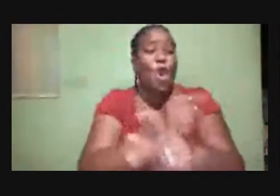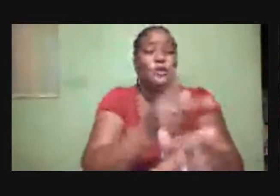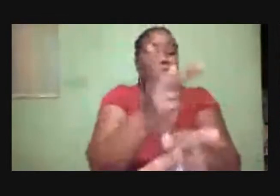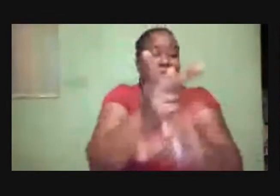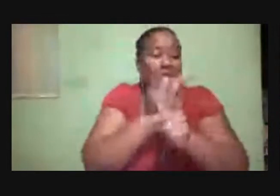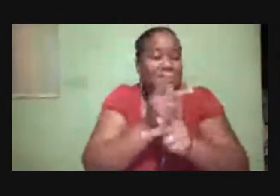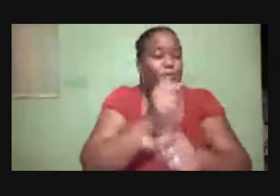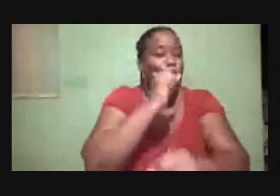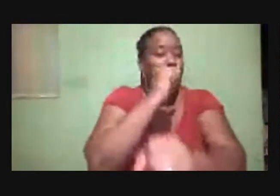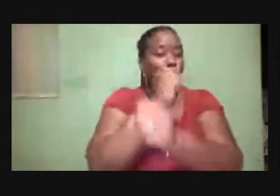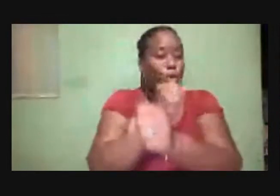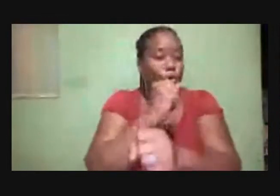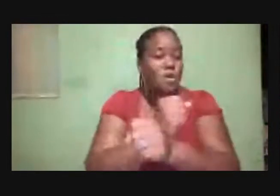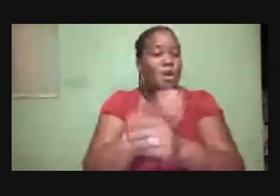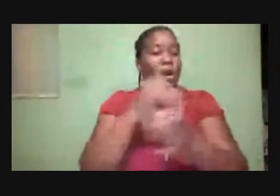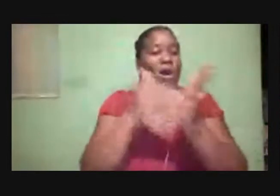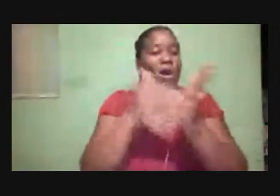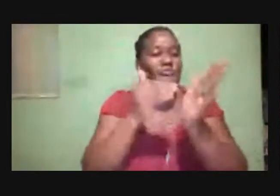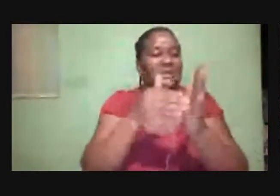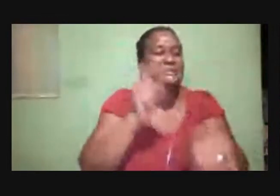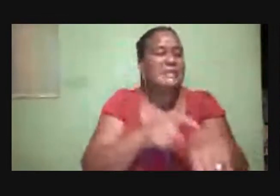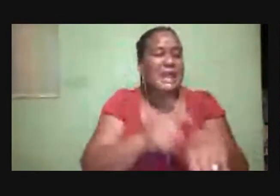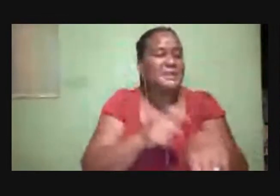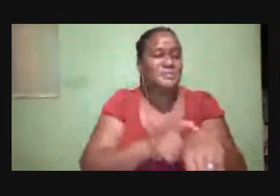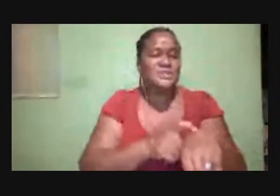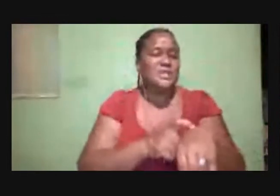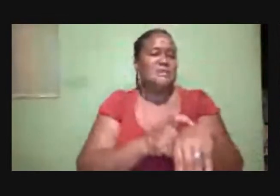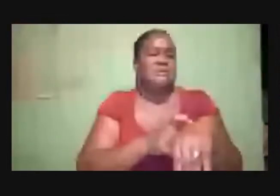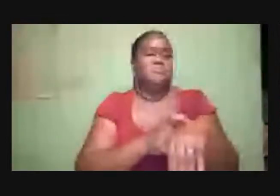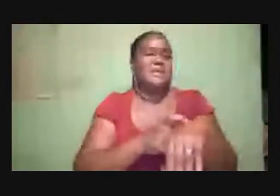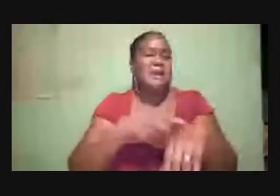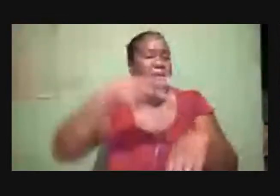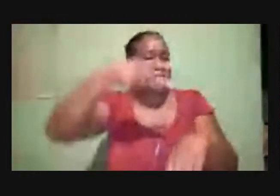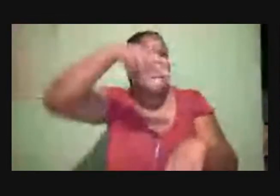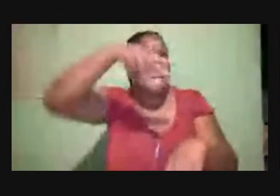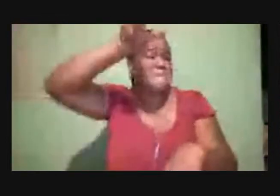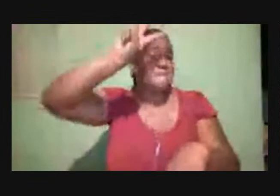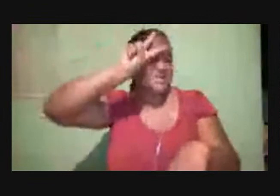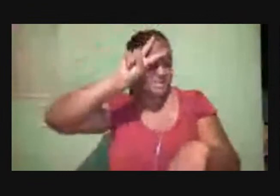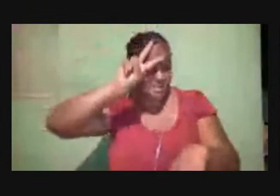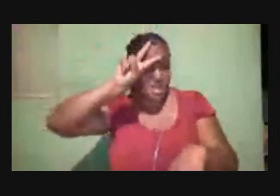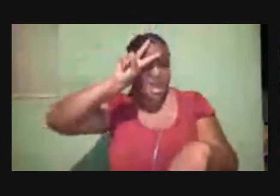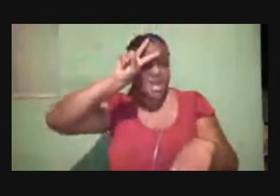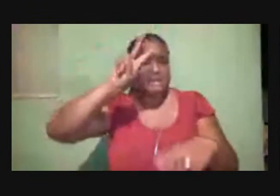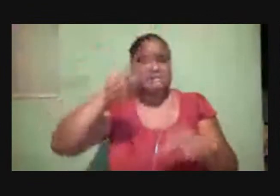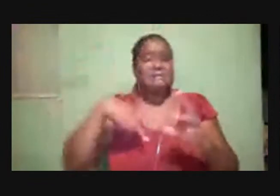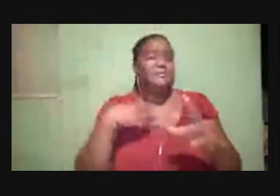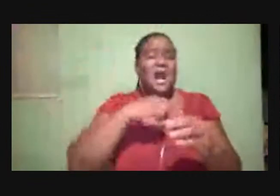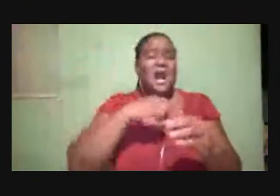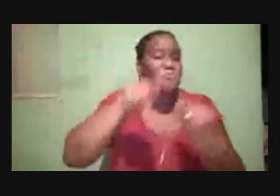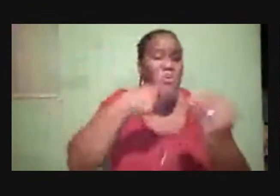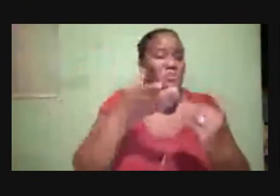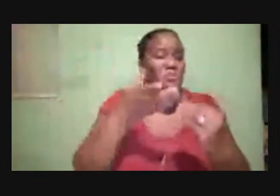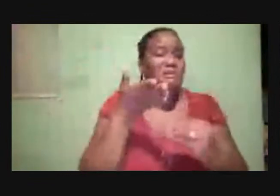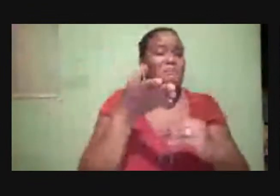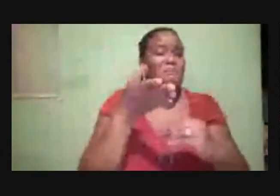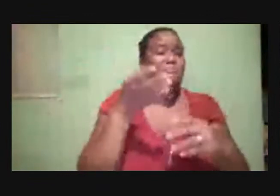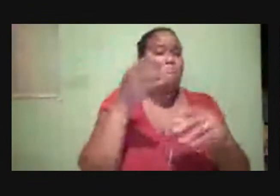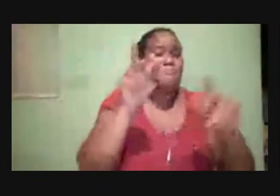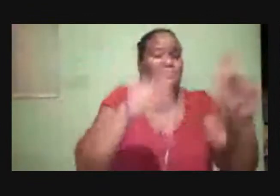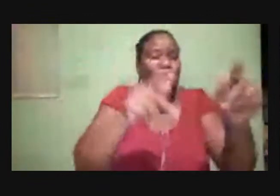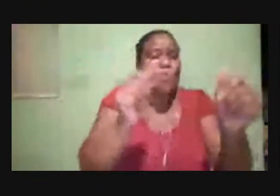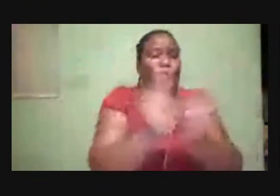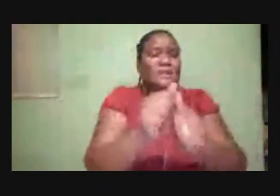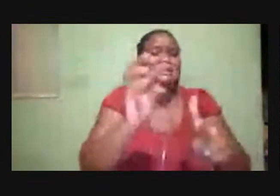Often times There are Misconceptions That are out There About those With disabilities Or special Needs Or